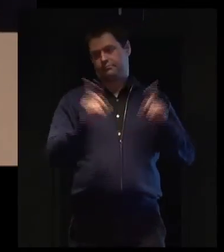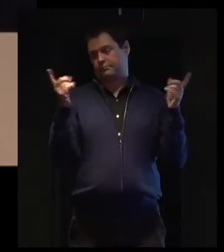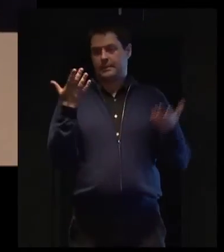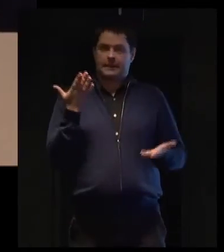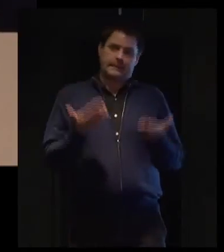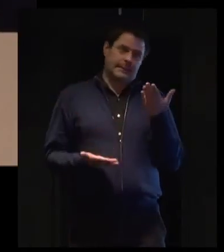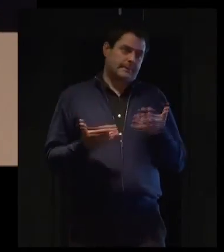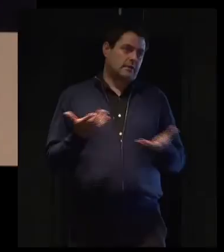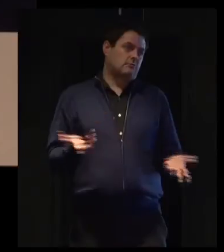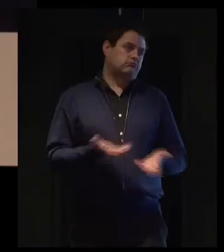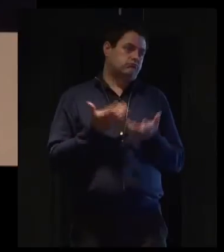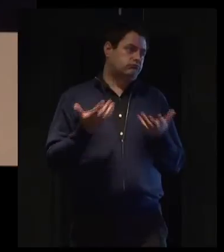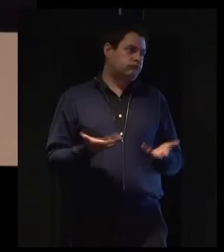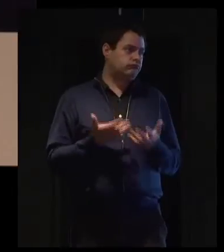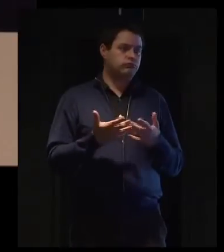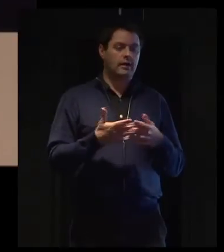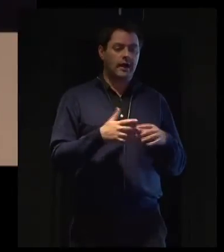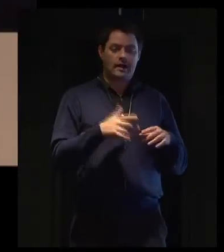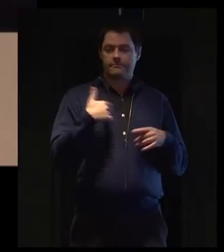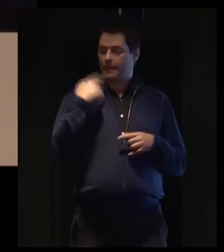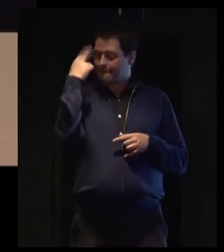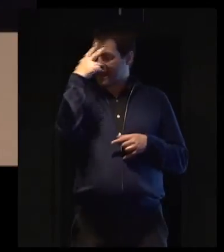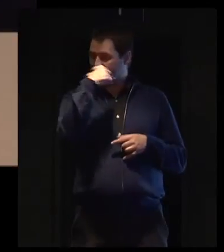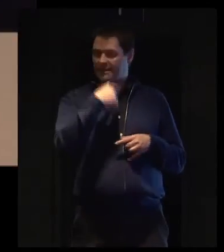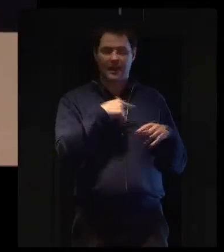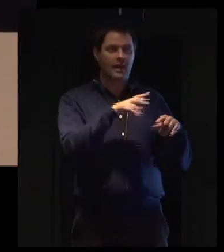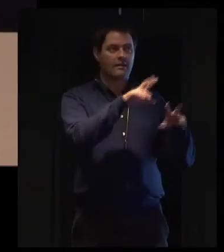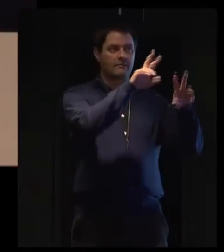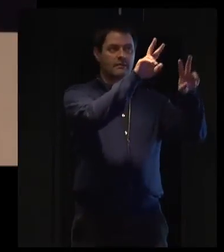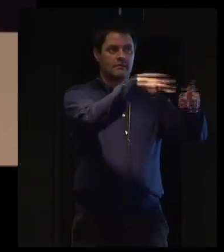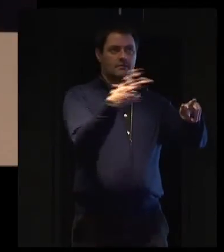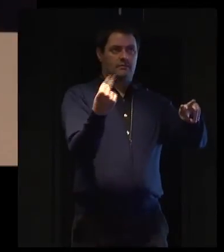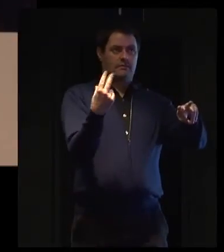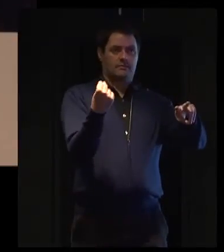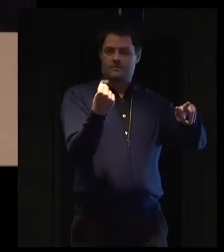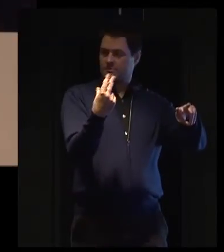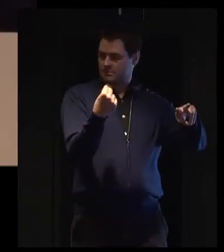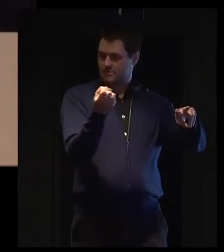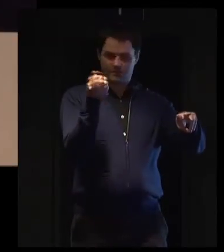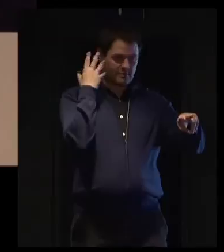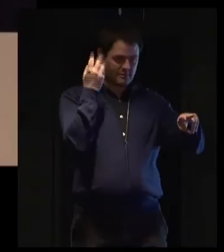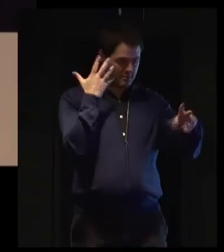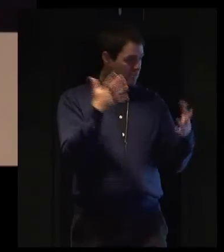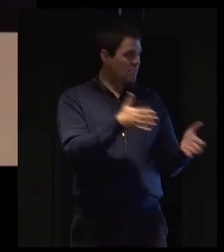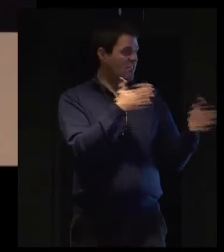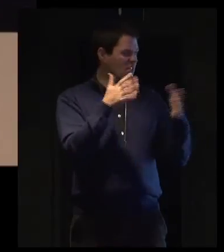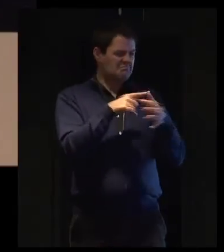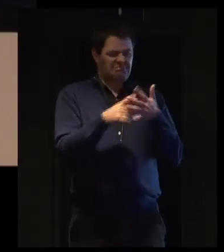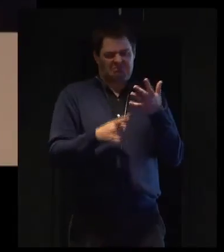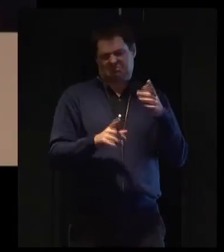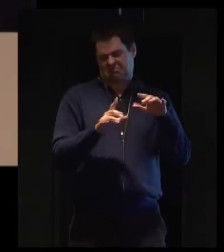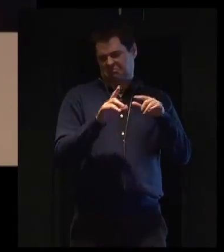screen reading software or they may use enhanced facilities as well. So